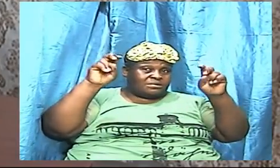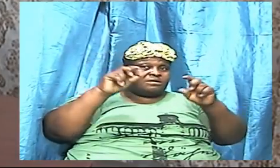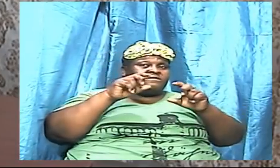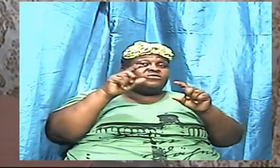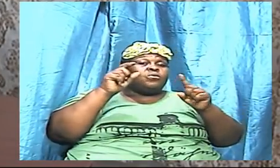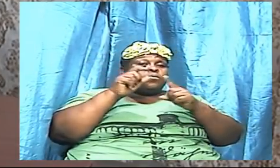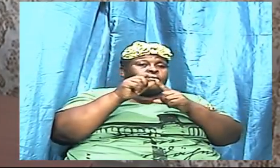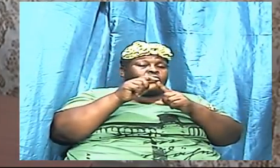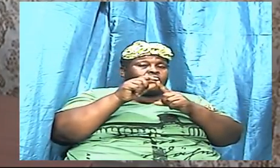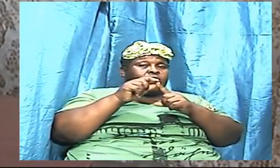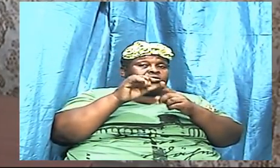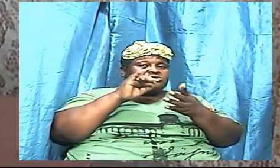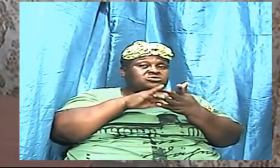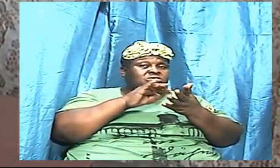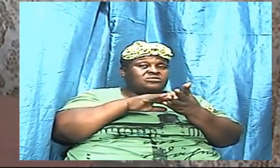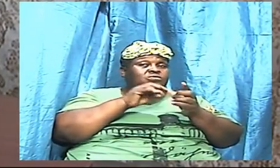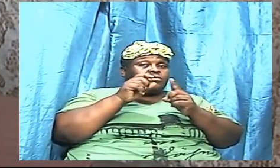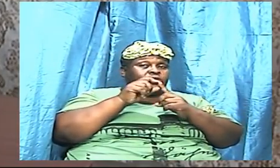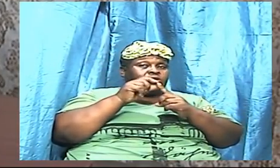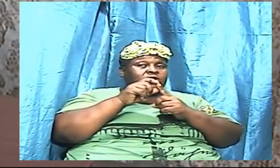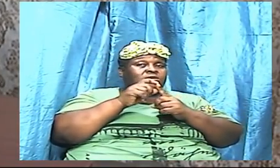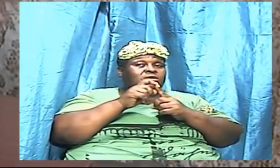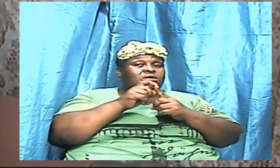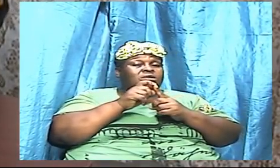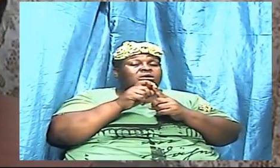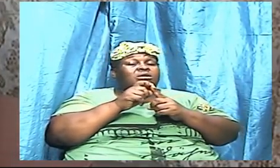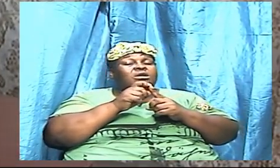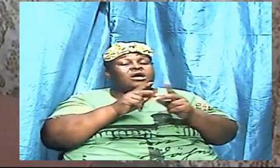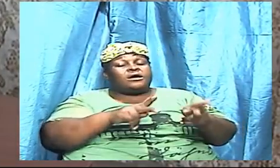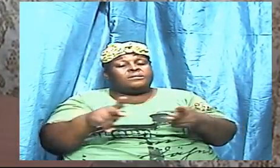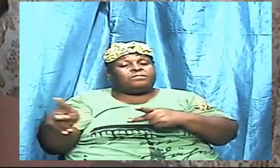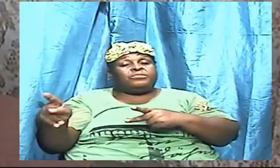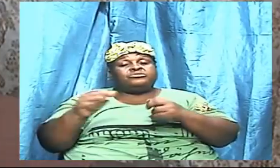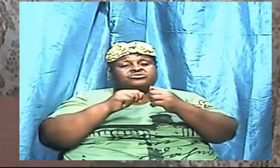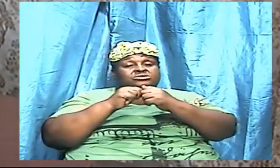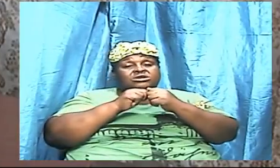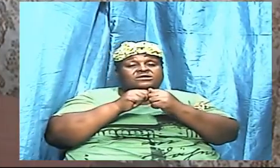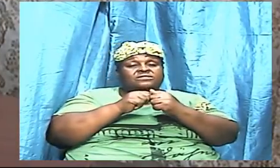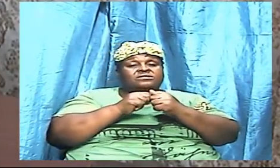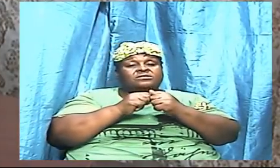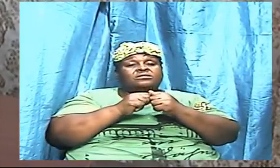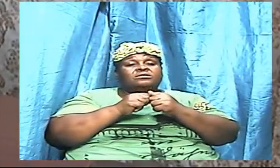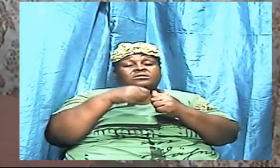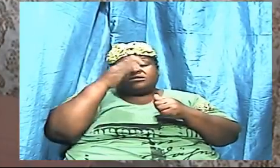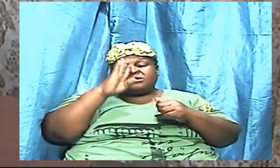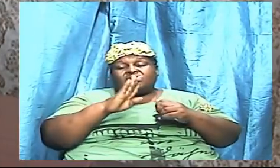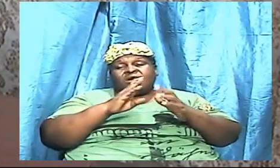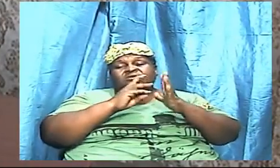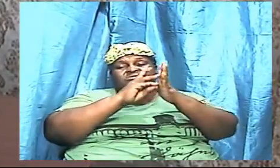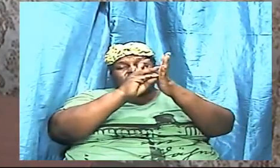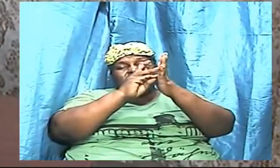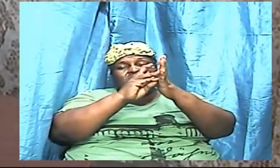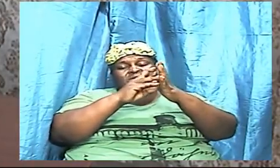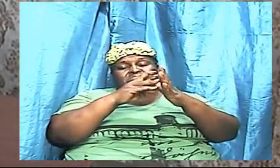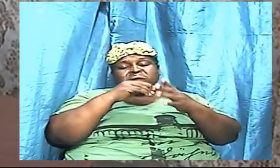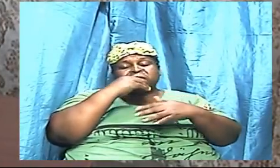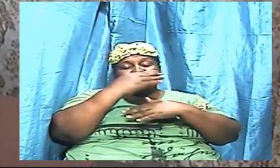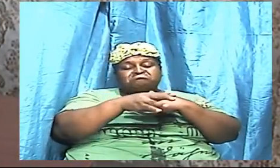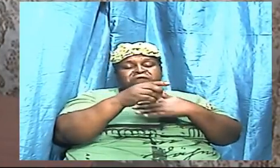I told you we're going to look at put all in perspective and we're going to wrap up on this series God's willing next week and